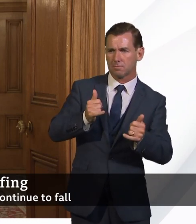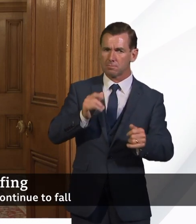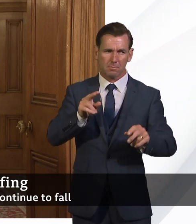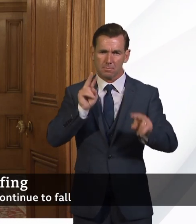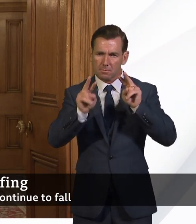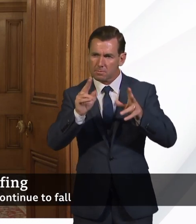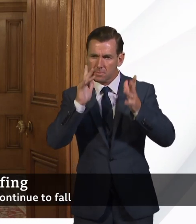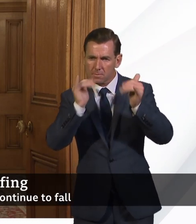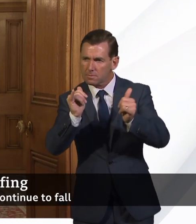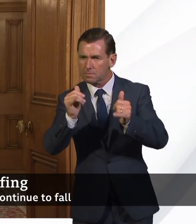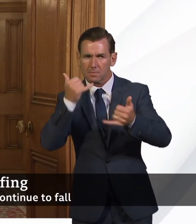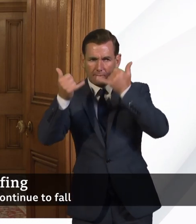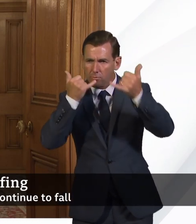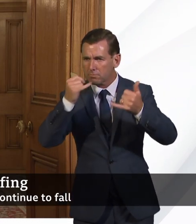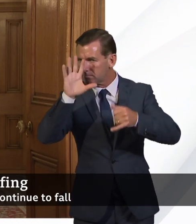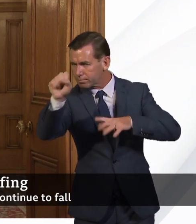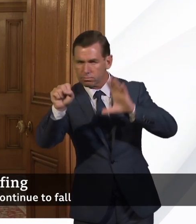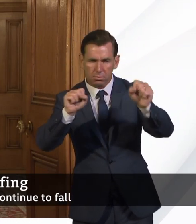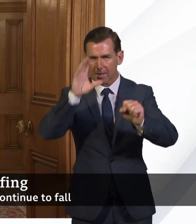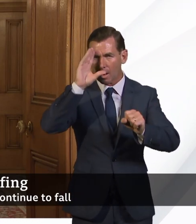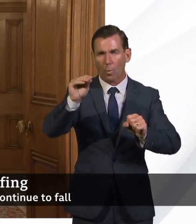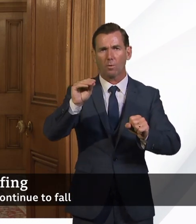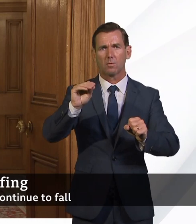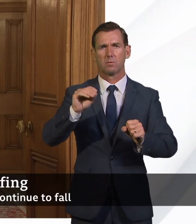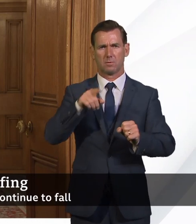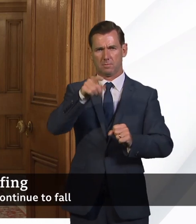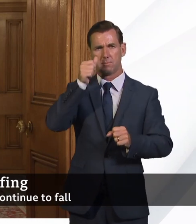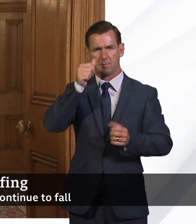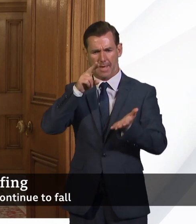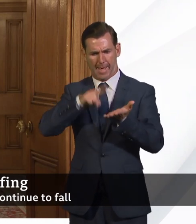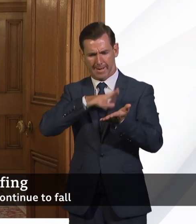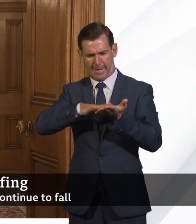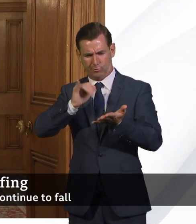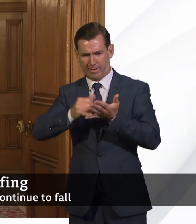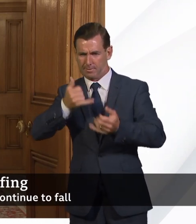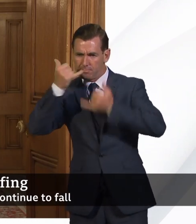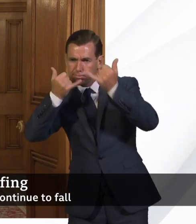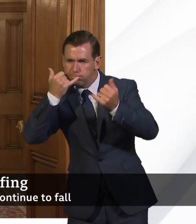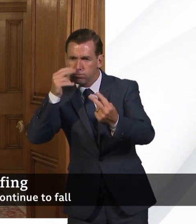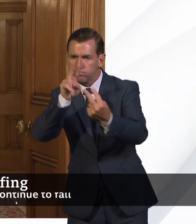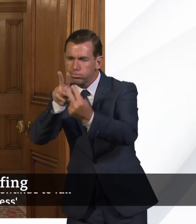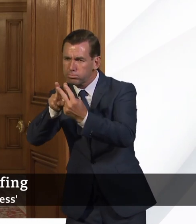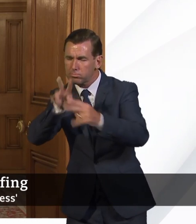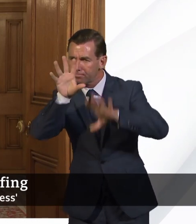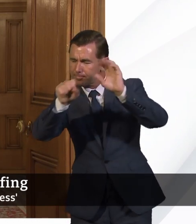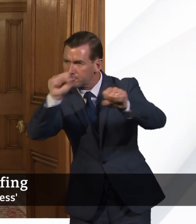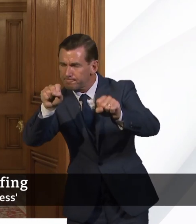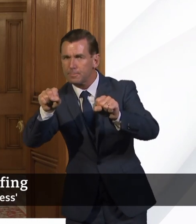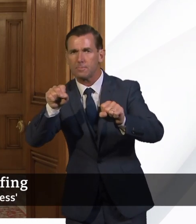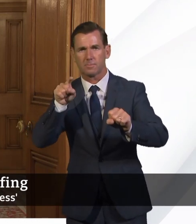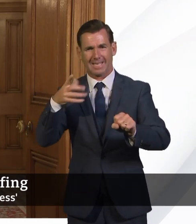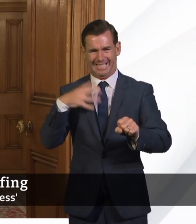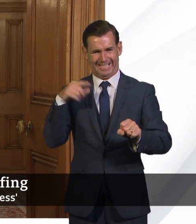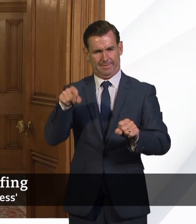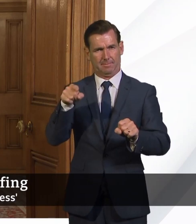that we're providing all of the great NHS track and trace specifically to them. In practical terms, that means being